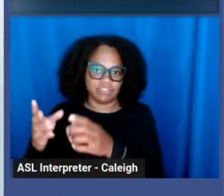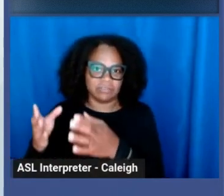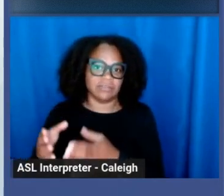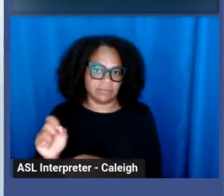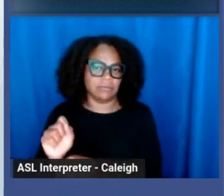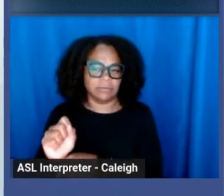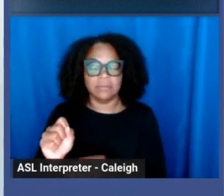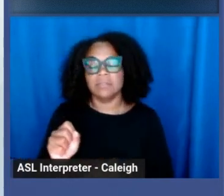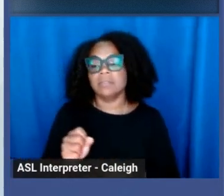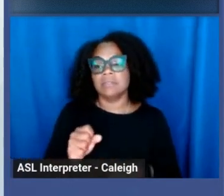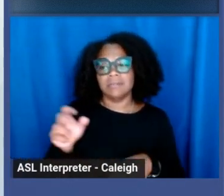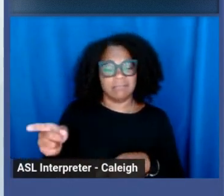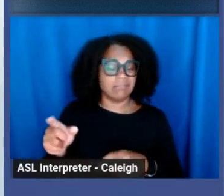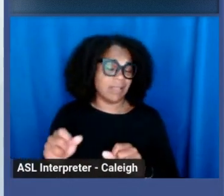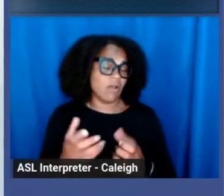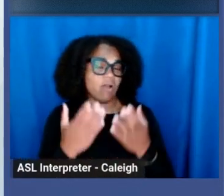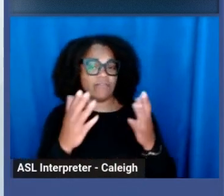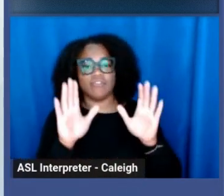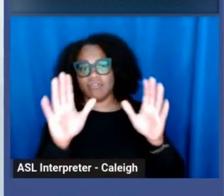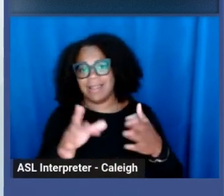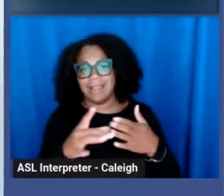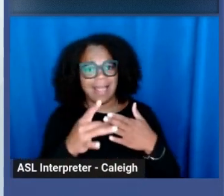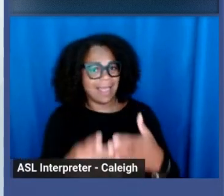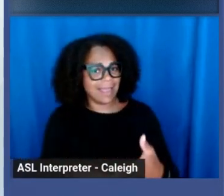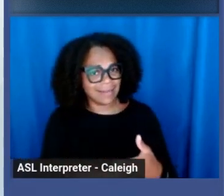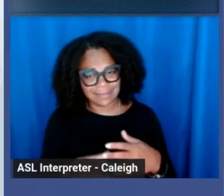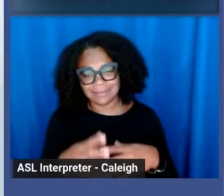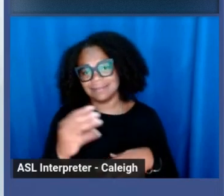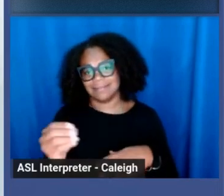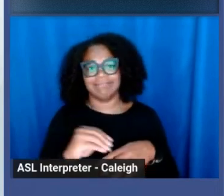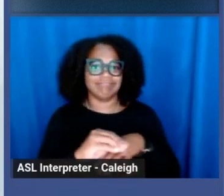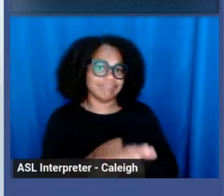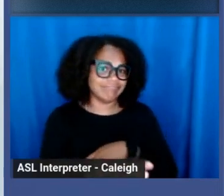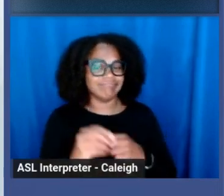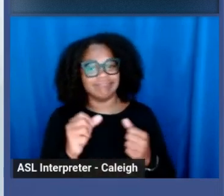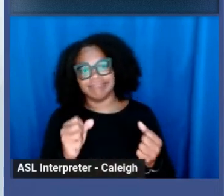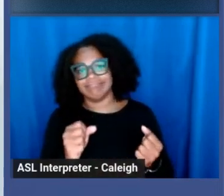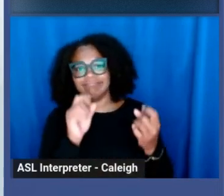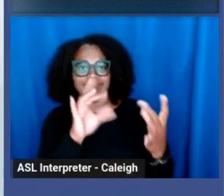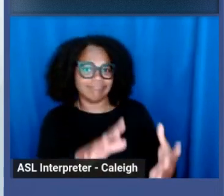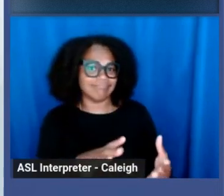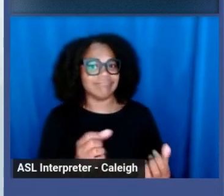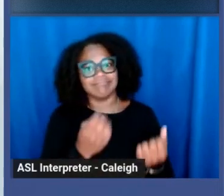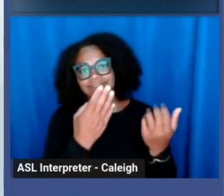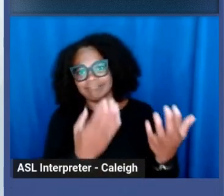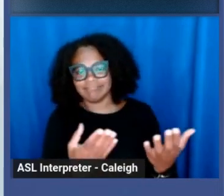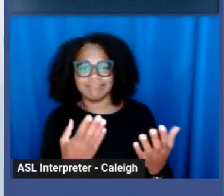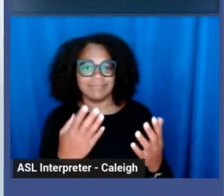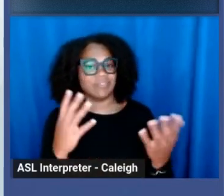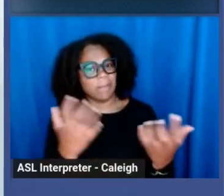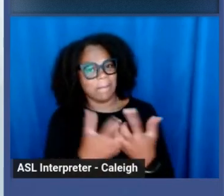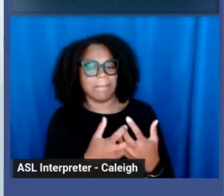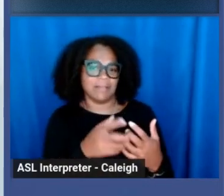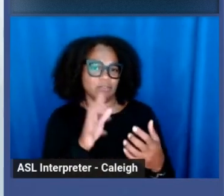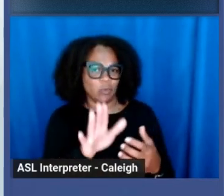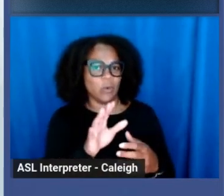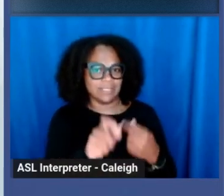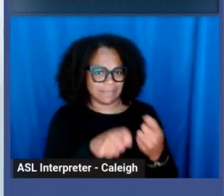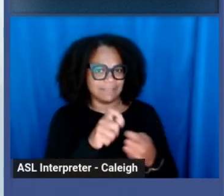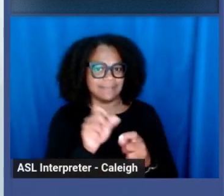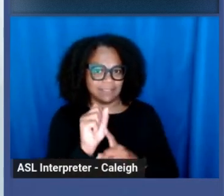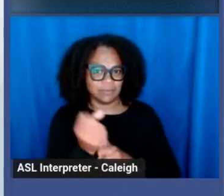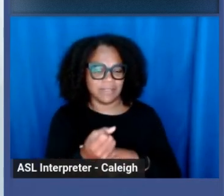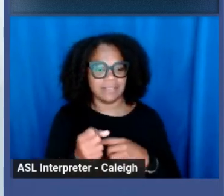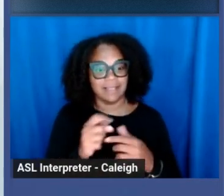great guidance and really great strategies that are tailored specifically to your situation. These strategies are kind of a broad,